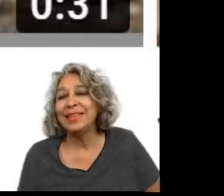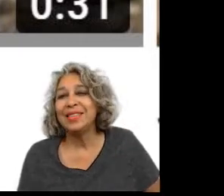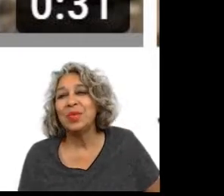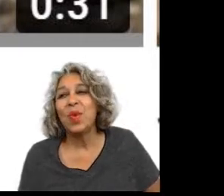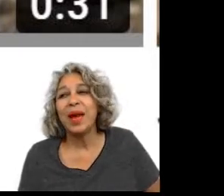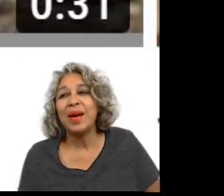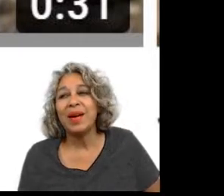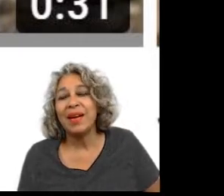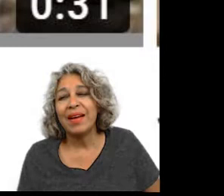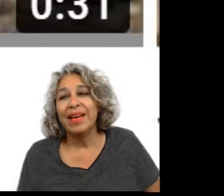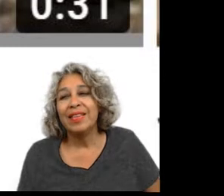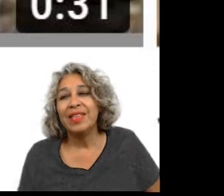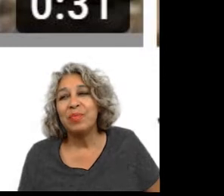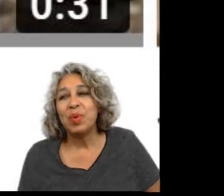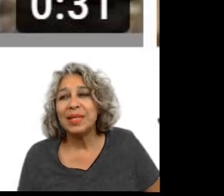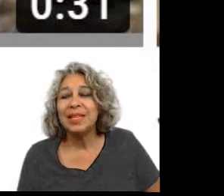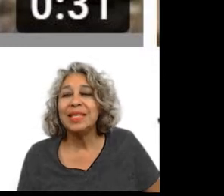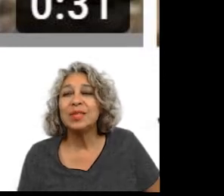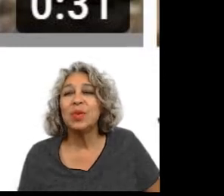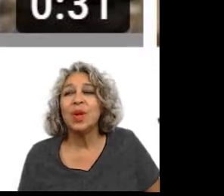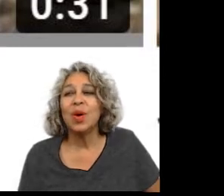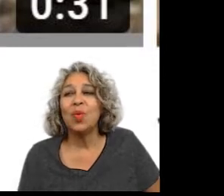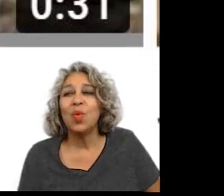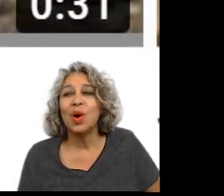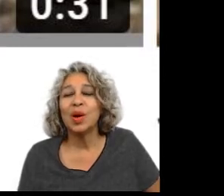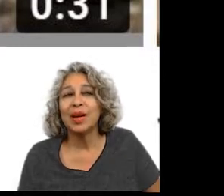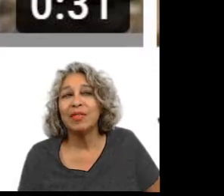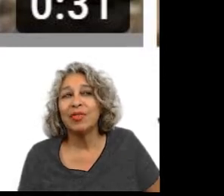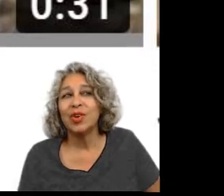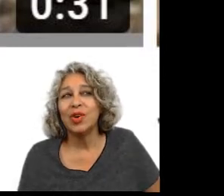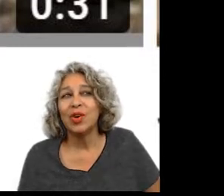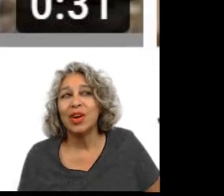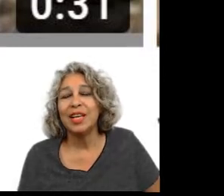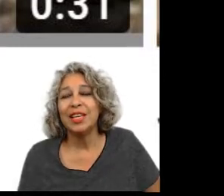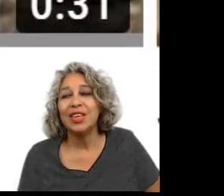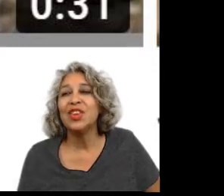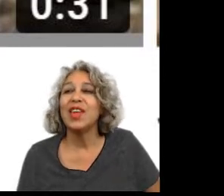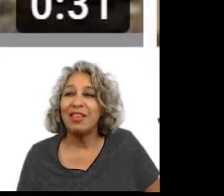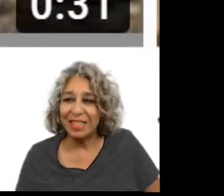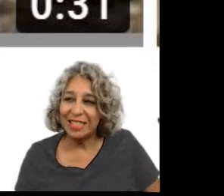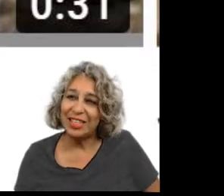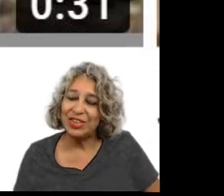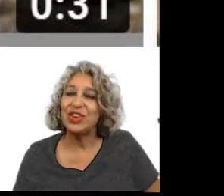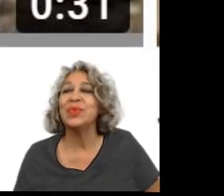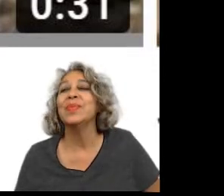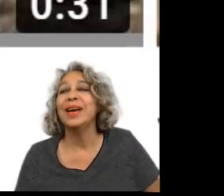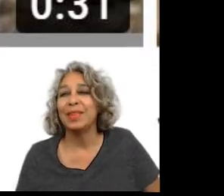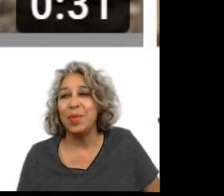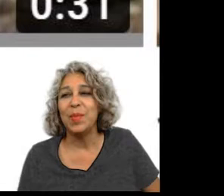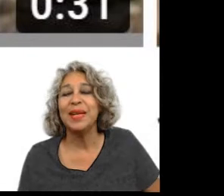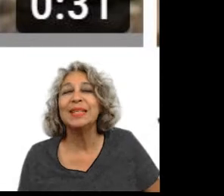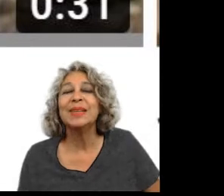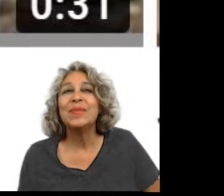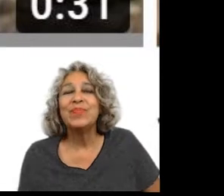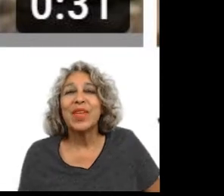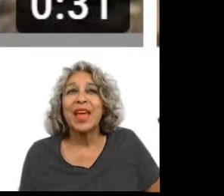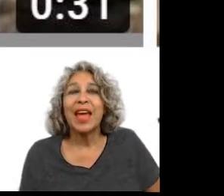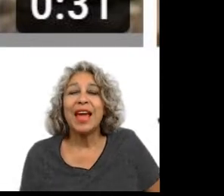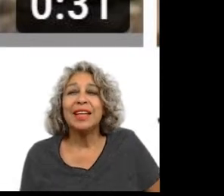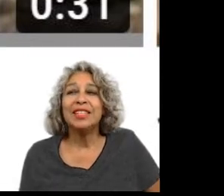passed where the presidents will work for you know they have a six-year term at the moment